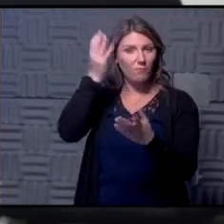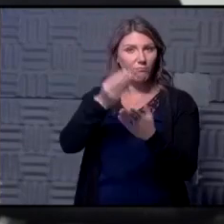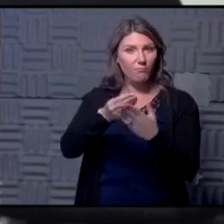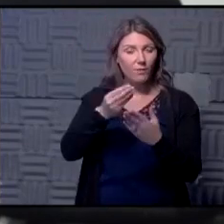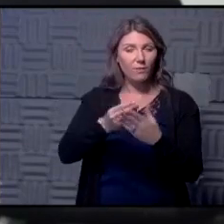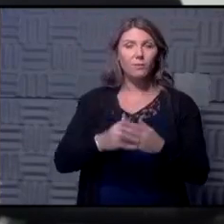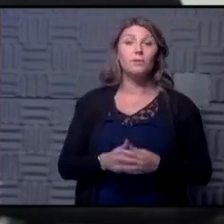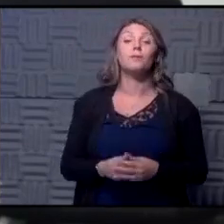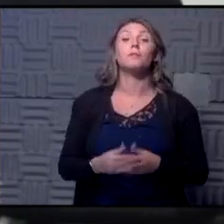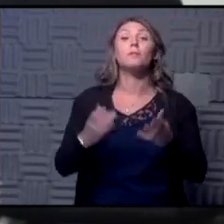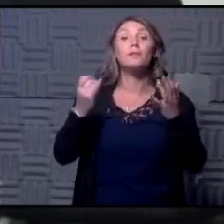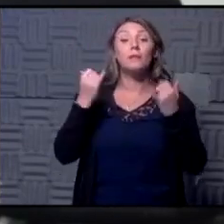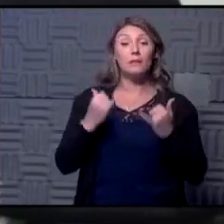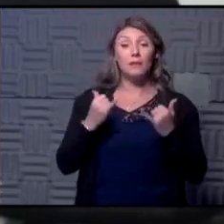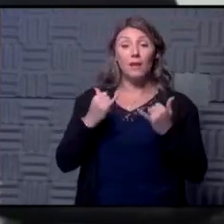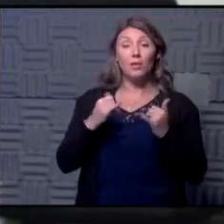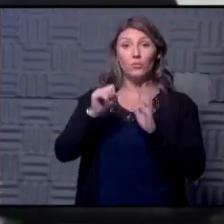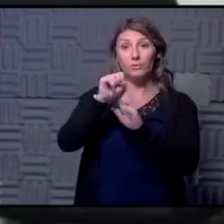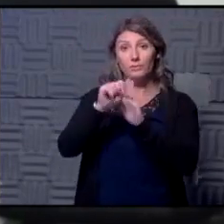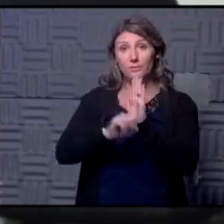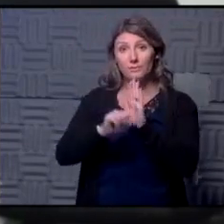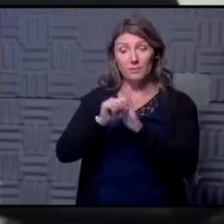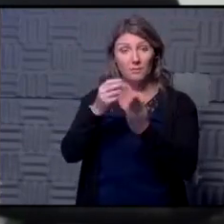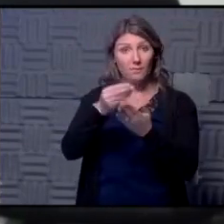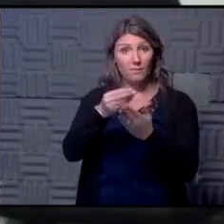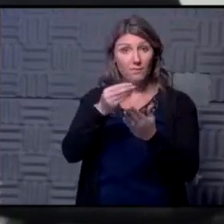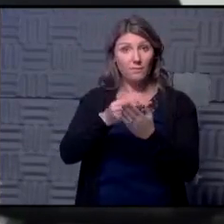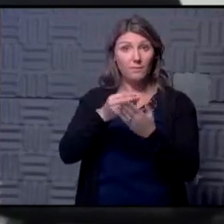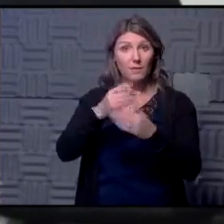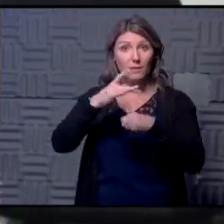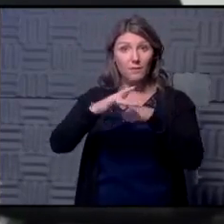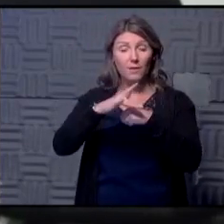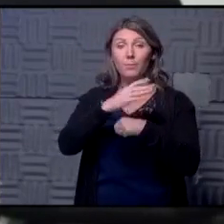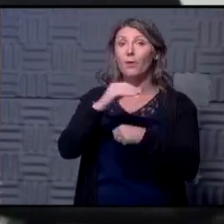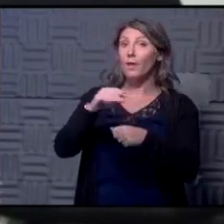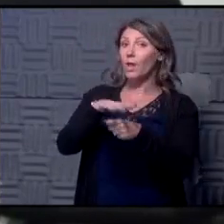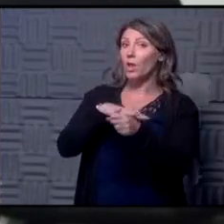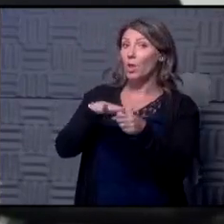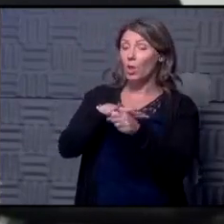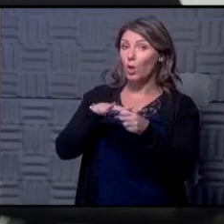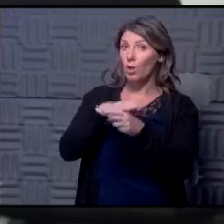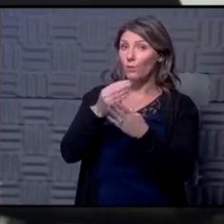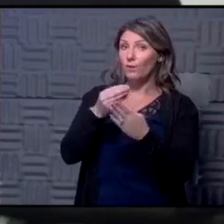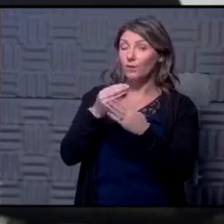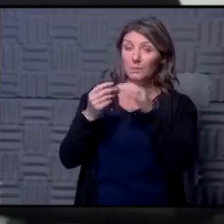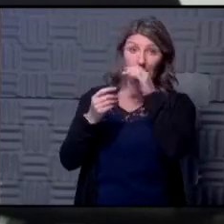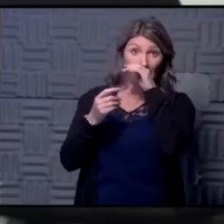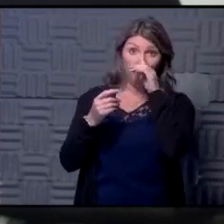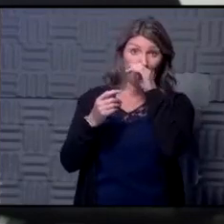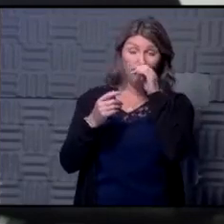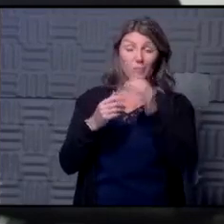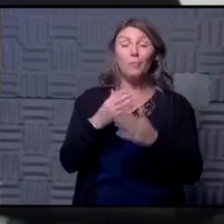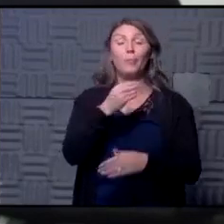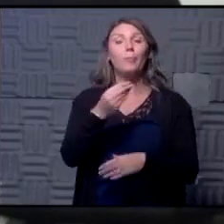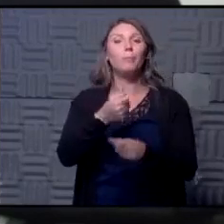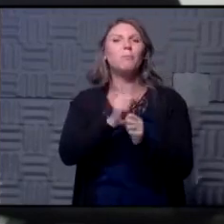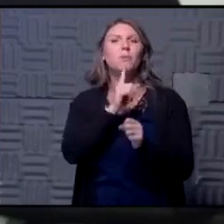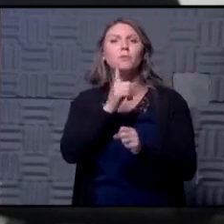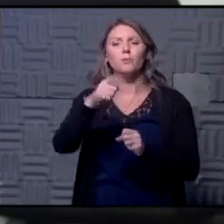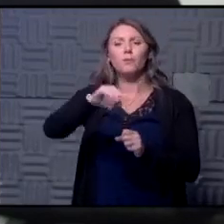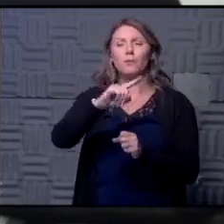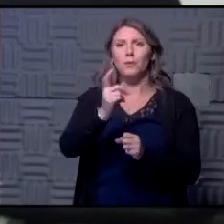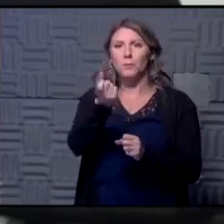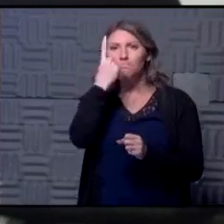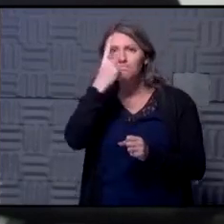now there's uh some state funding available and local funding and we're making sure they know about that as well um